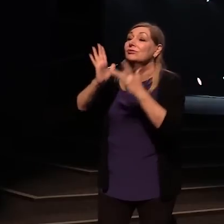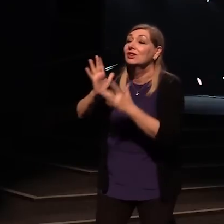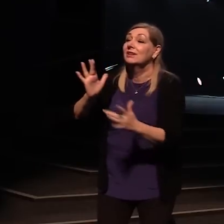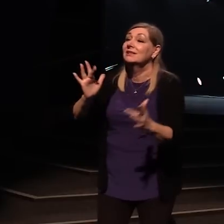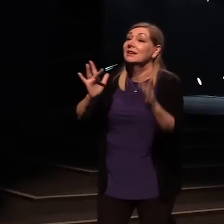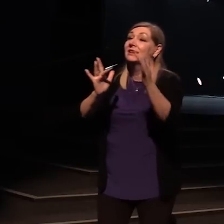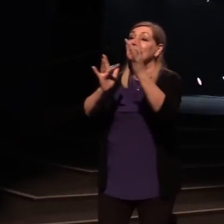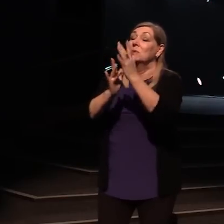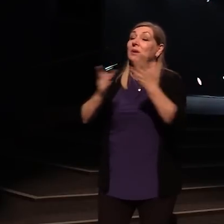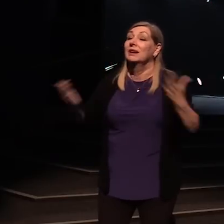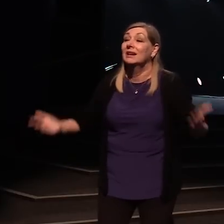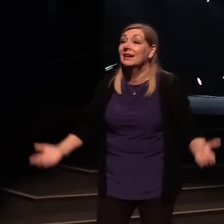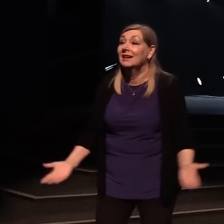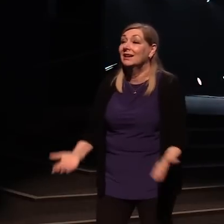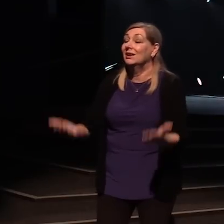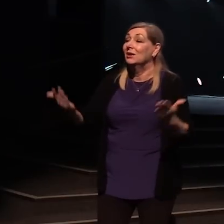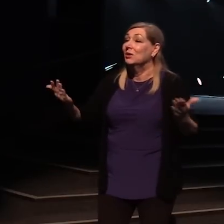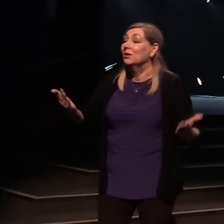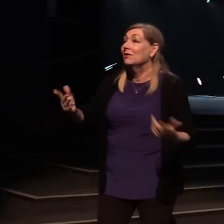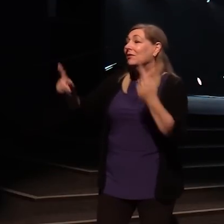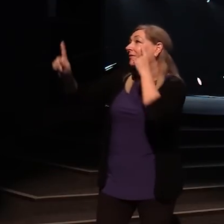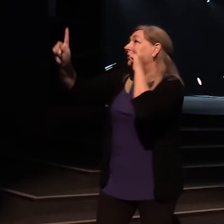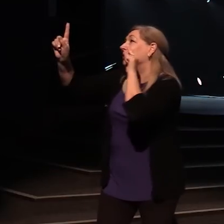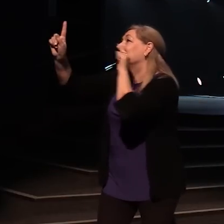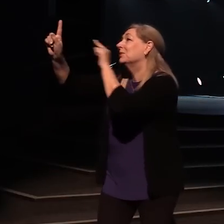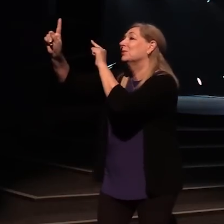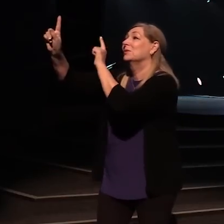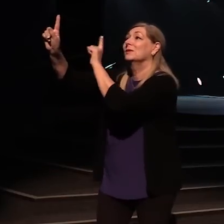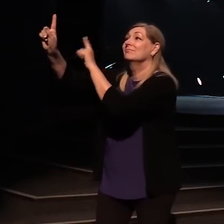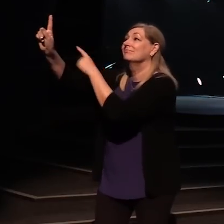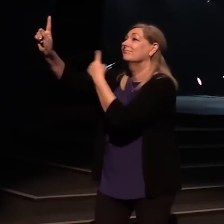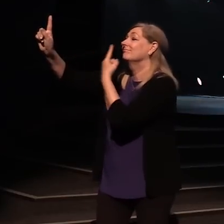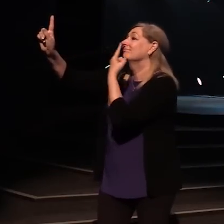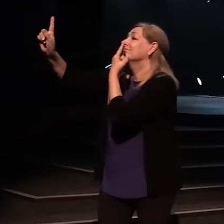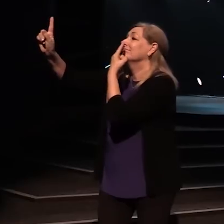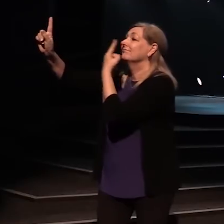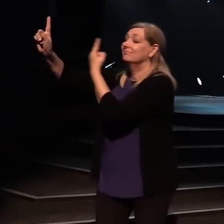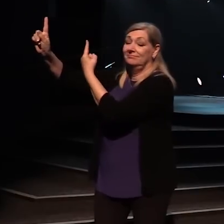Jesus, we are here, we're here for you.